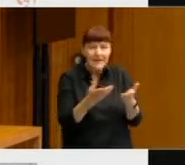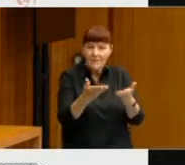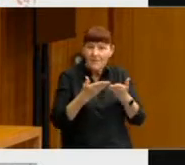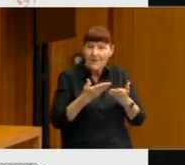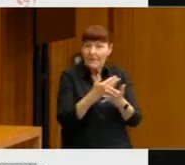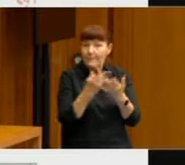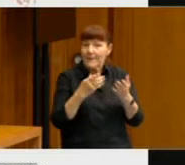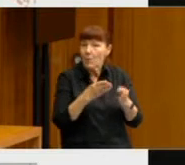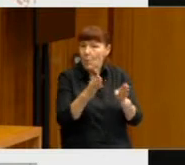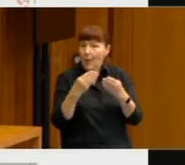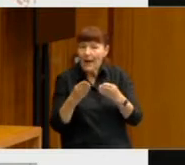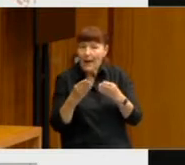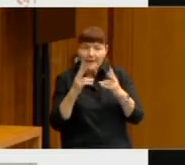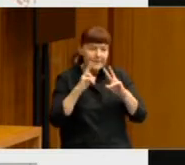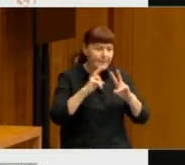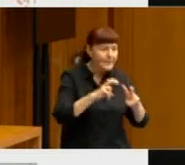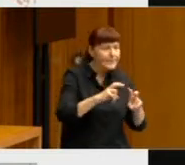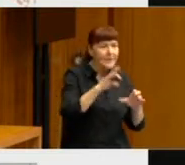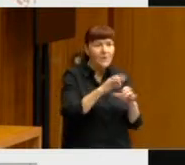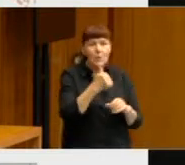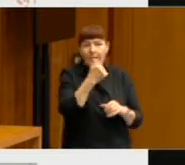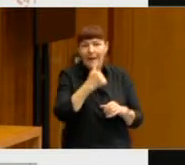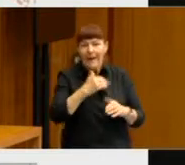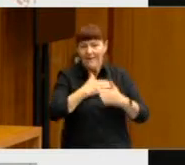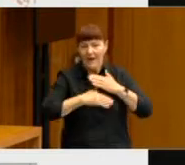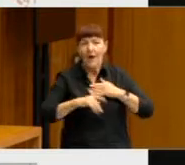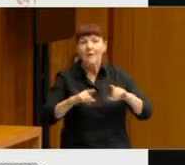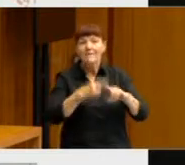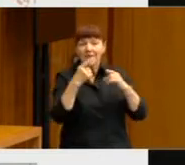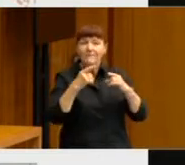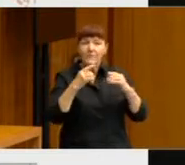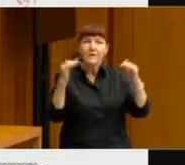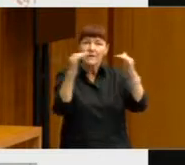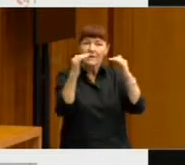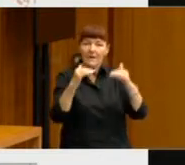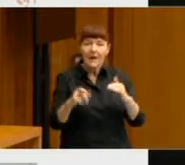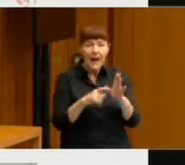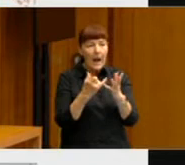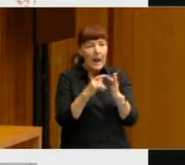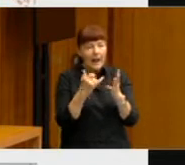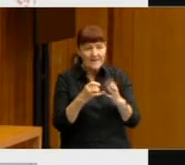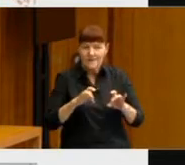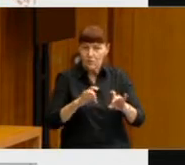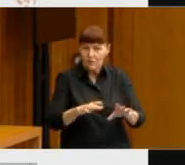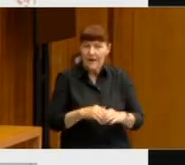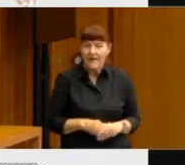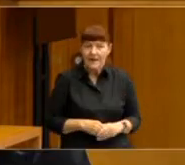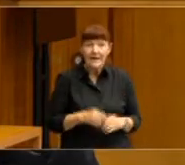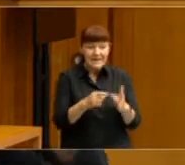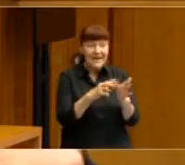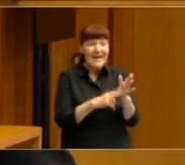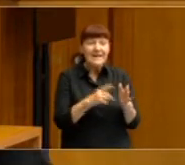look at the voting behaviour of different social classes. And as Ian highlighted, understanding class